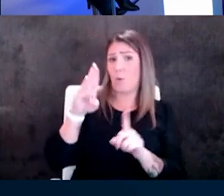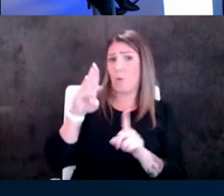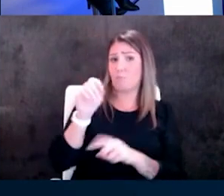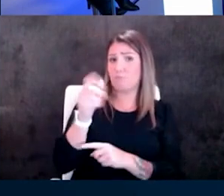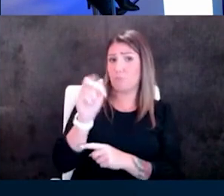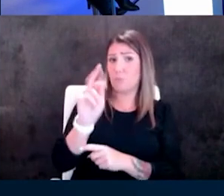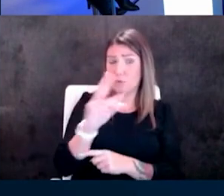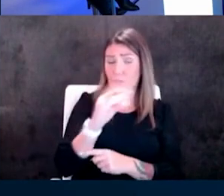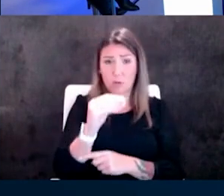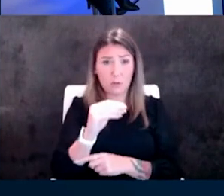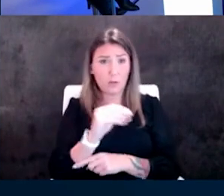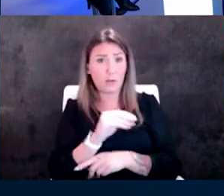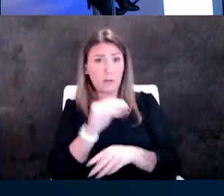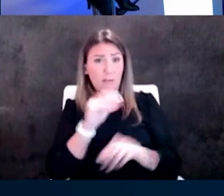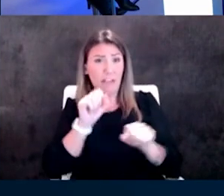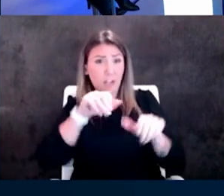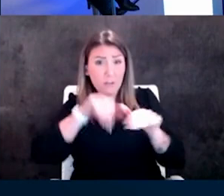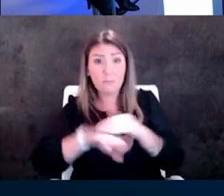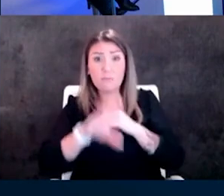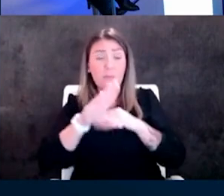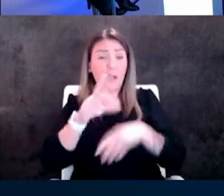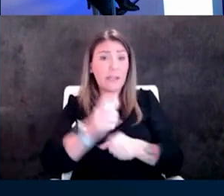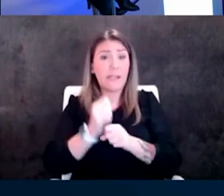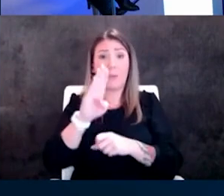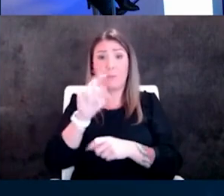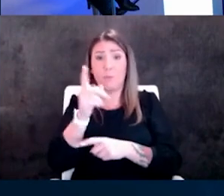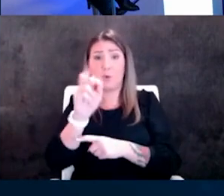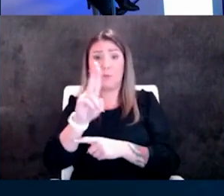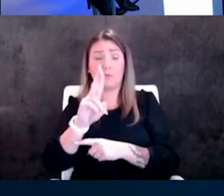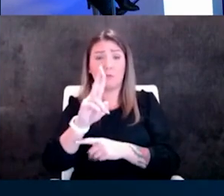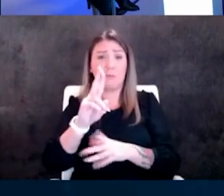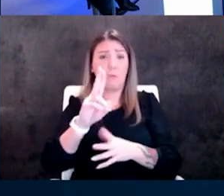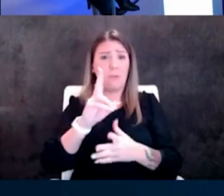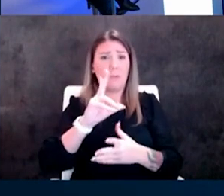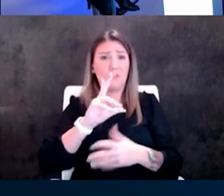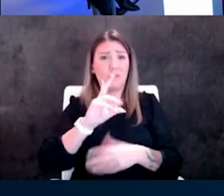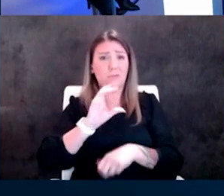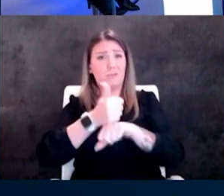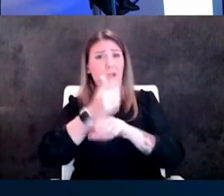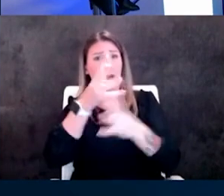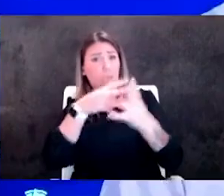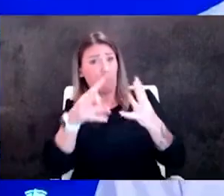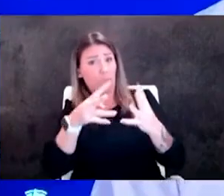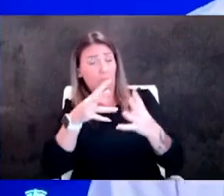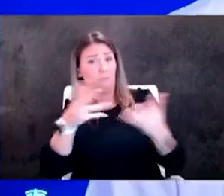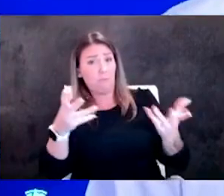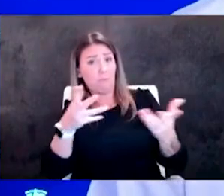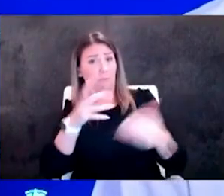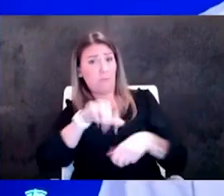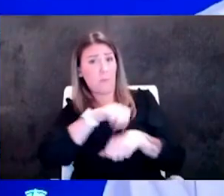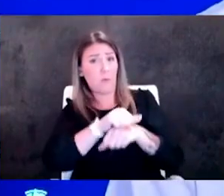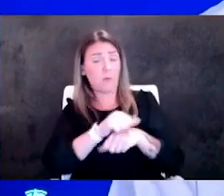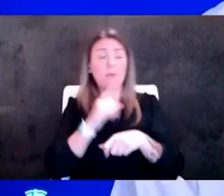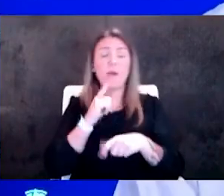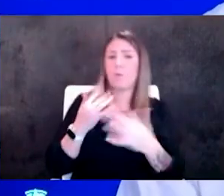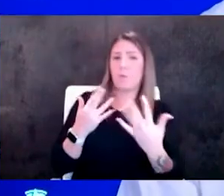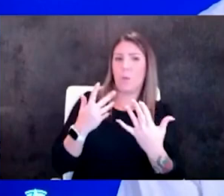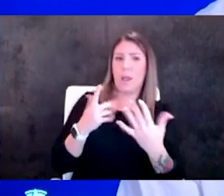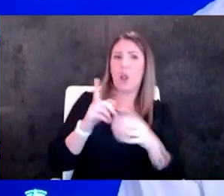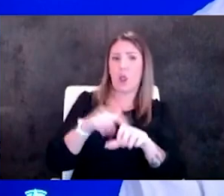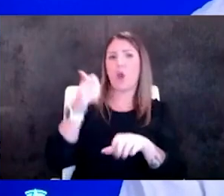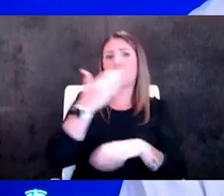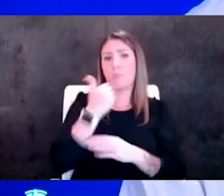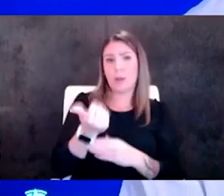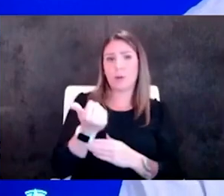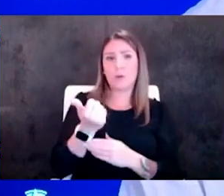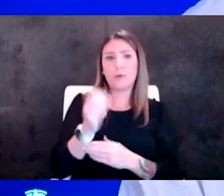just walk in and get your boosters or do you still have make appointments do we know yeah yeah i mean i would certainly wait i think longer is better again that does